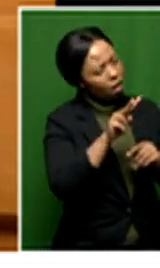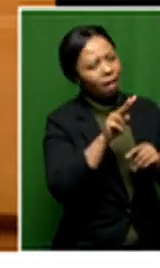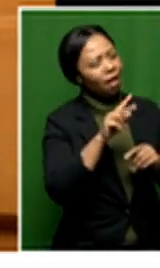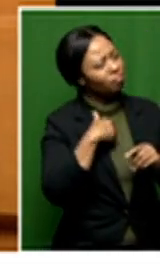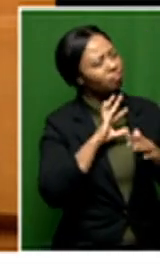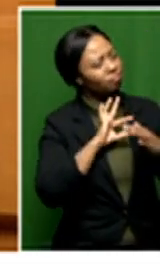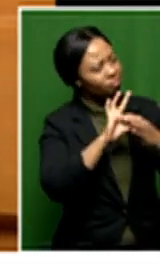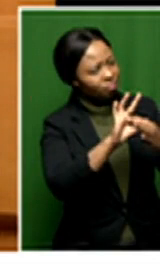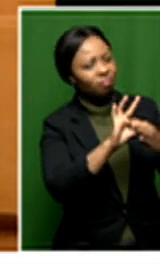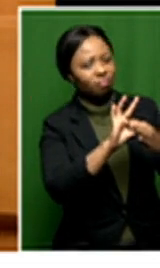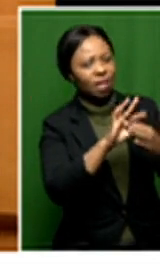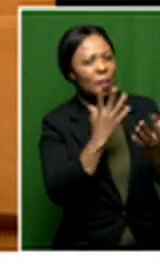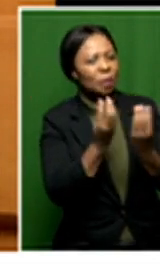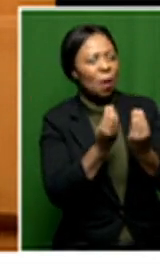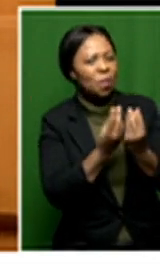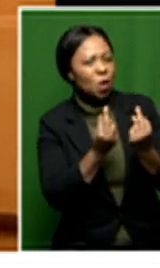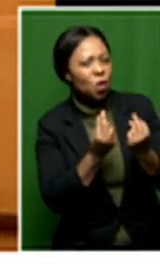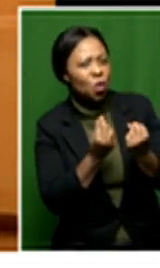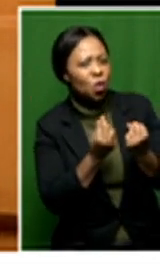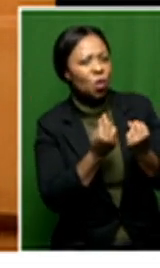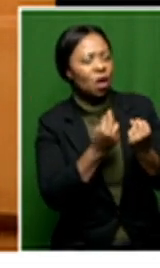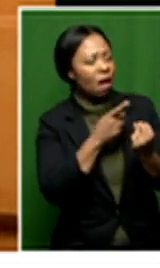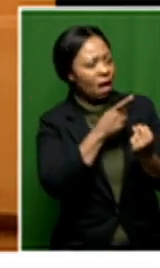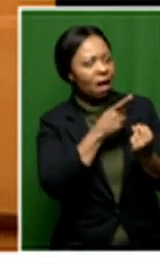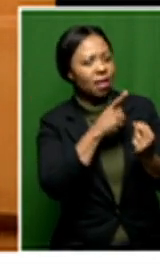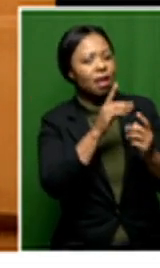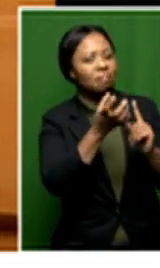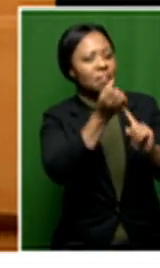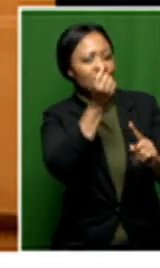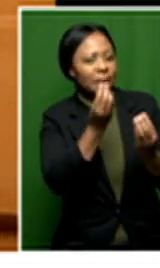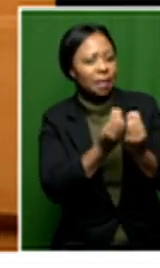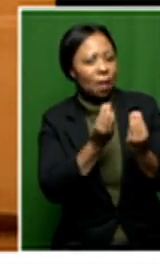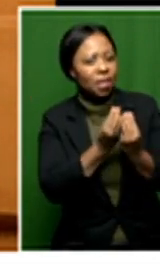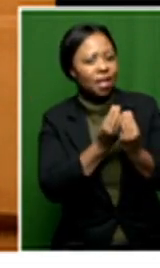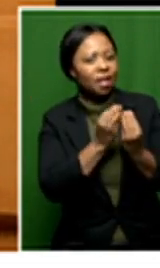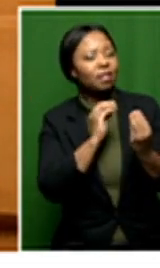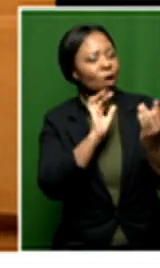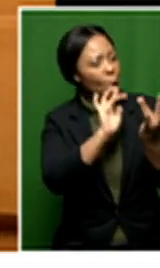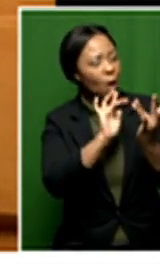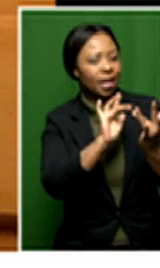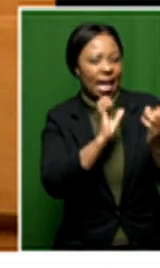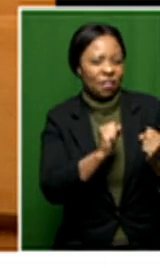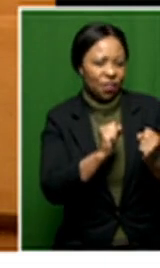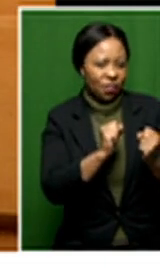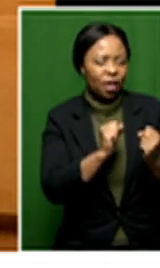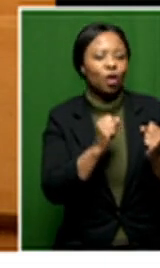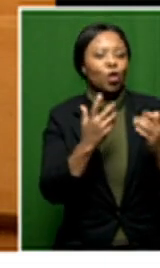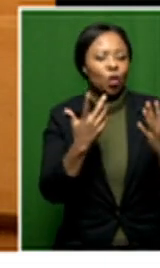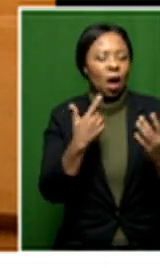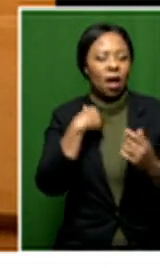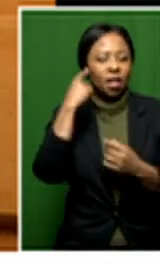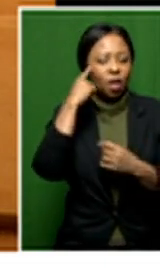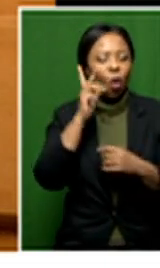if they also learn about something new, that there's also something that they could pick up on. So I think there's also enough